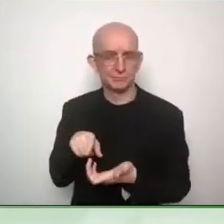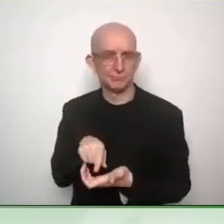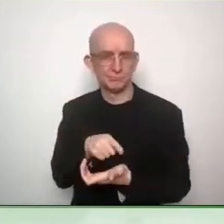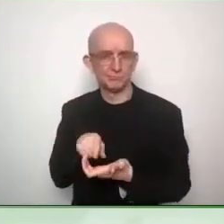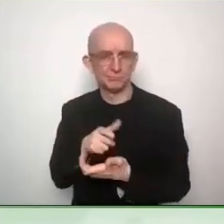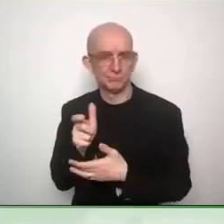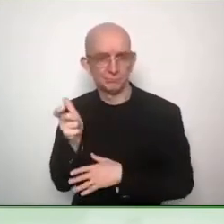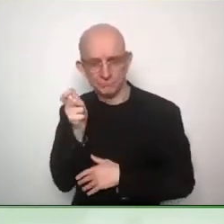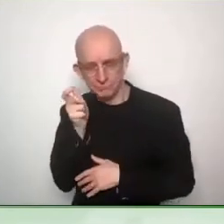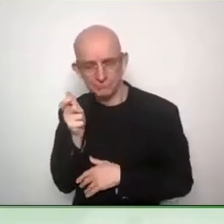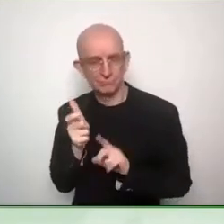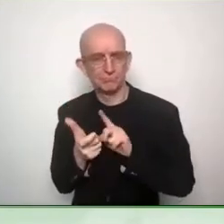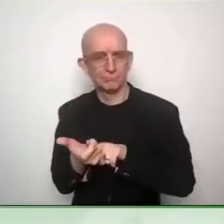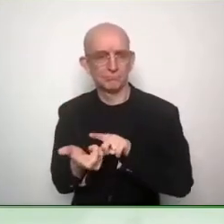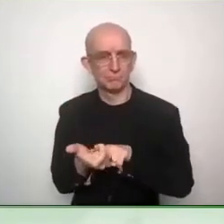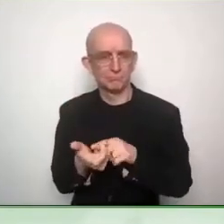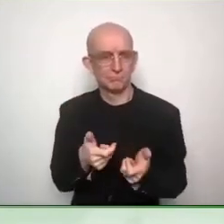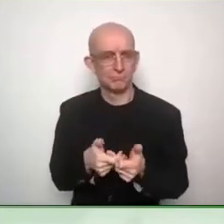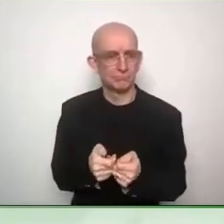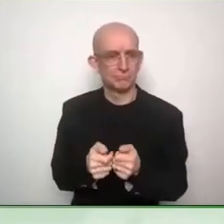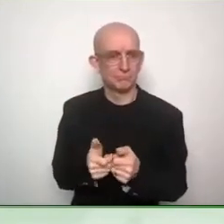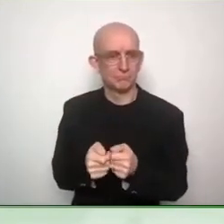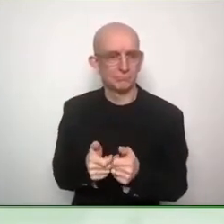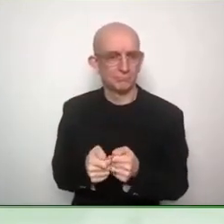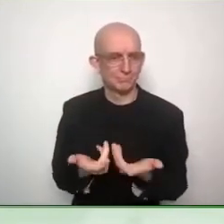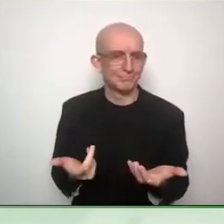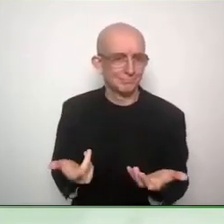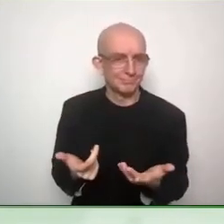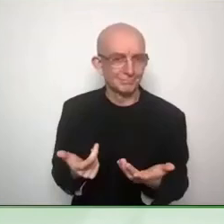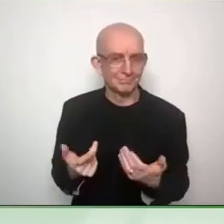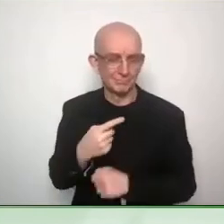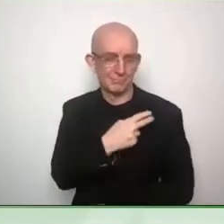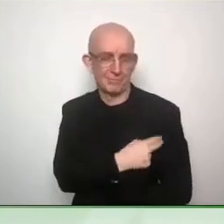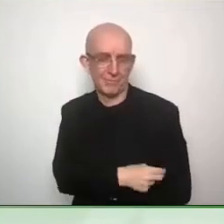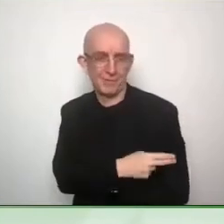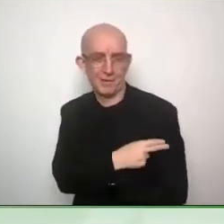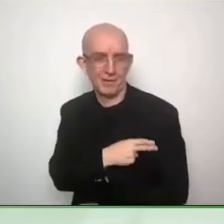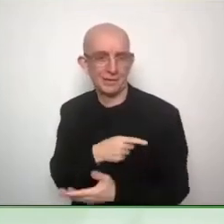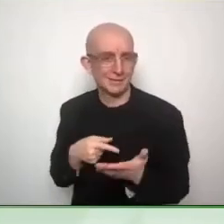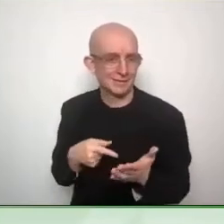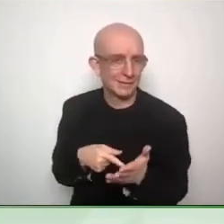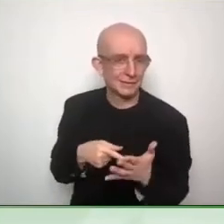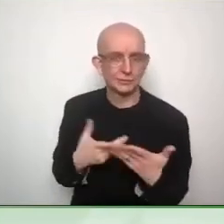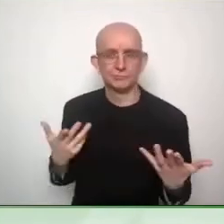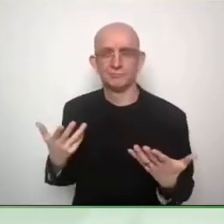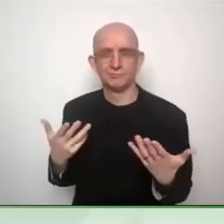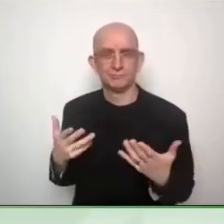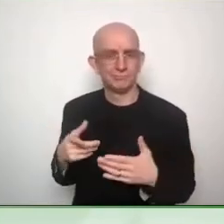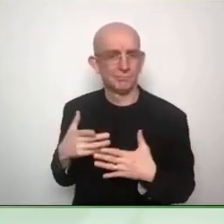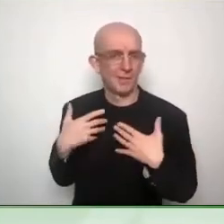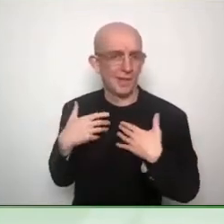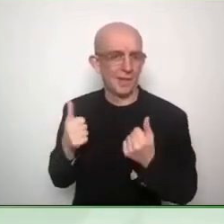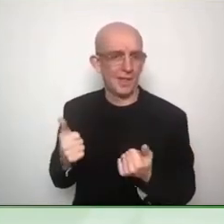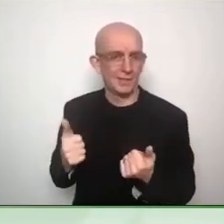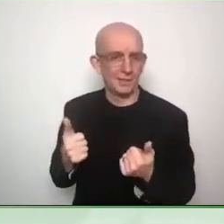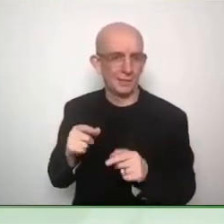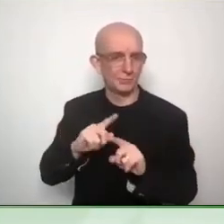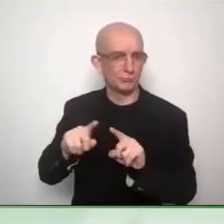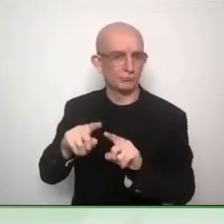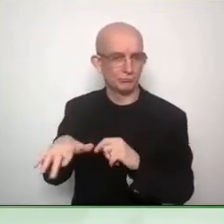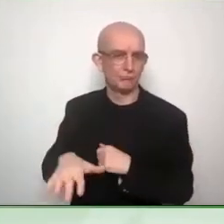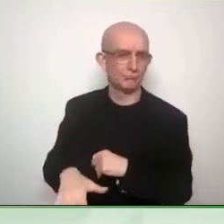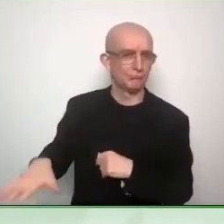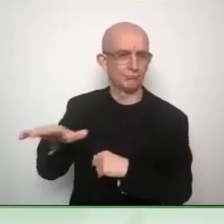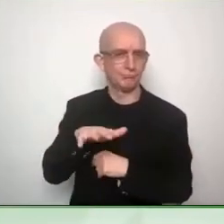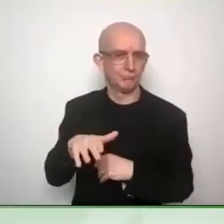way of getting updated in three days, four days' time because there's a pre-conference